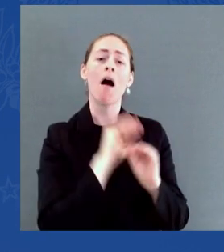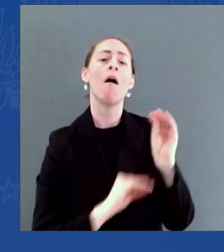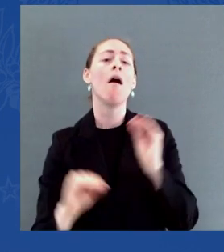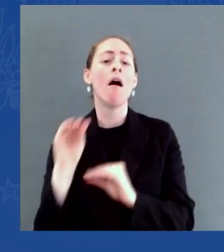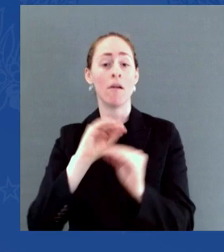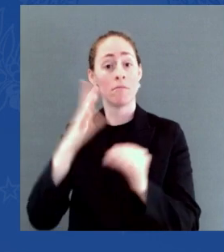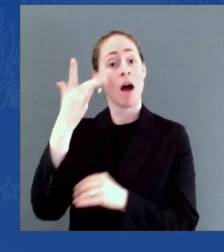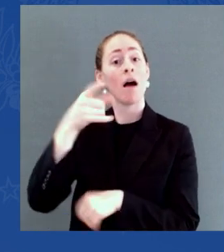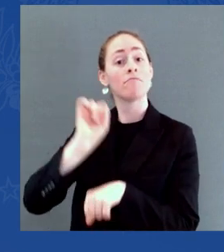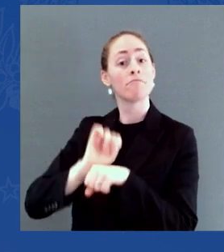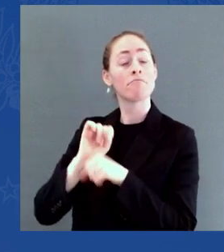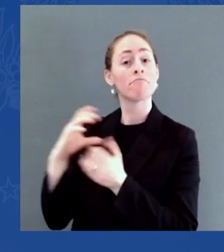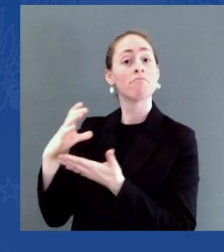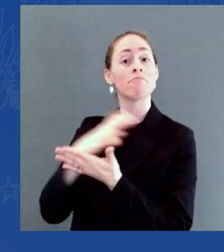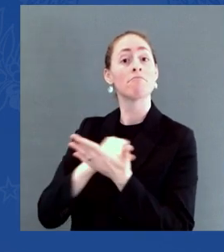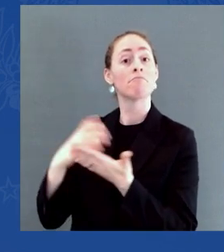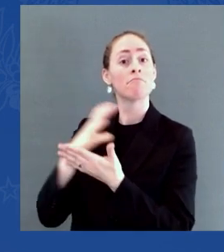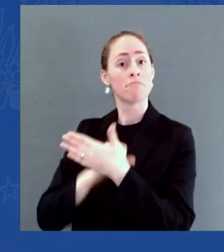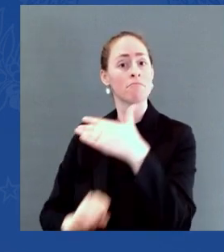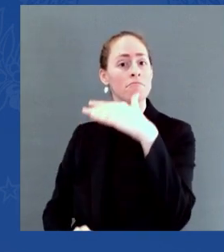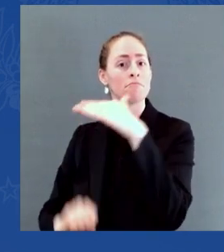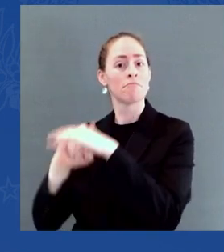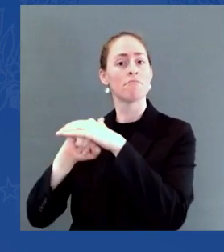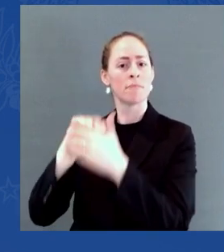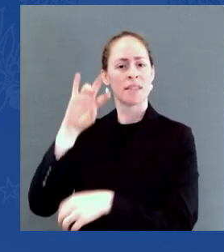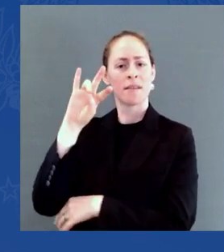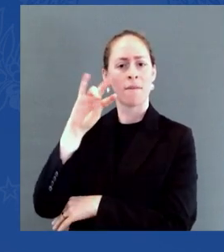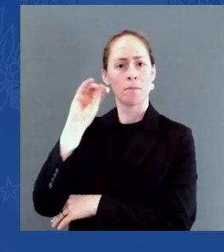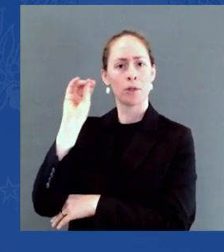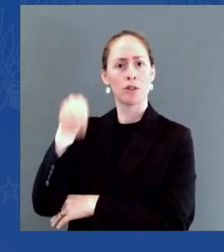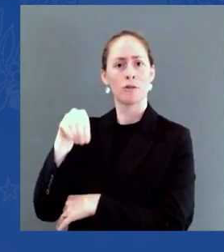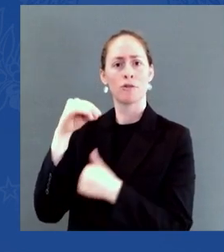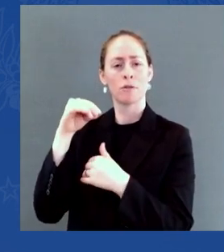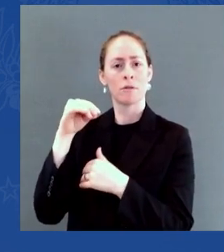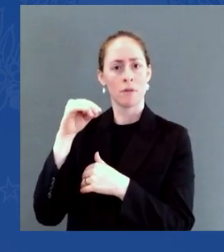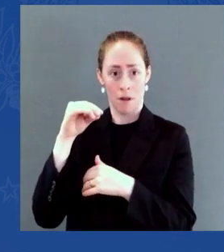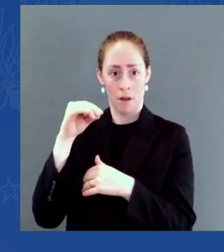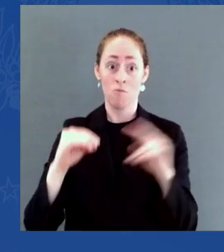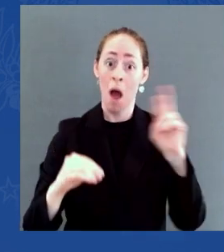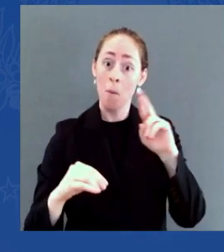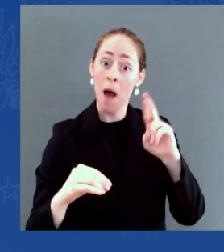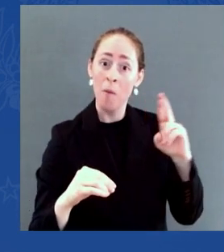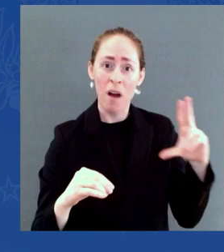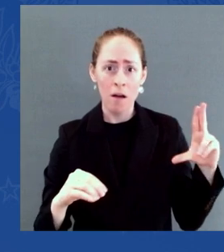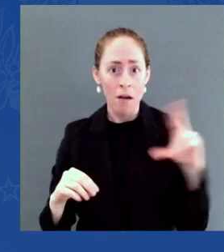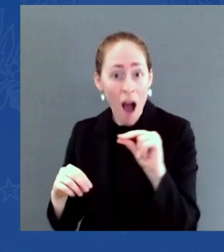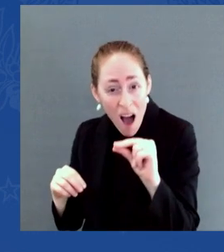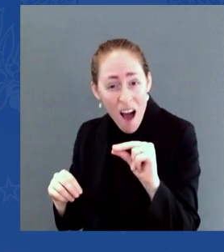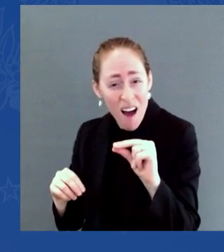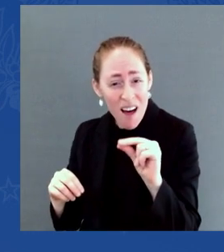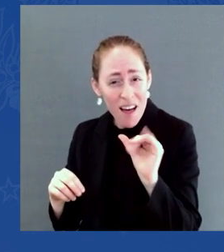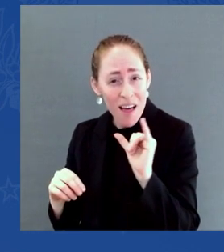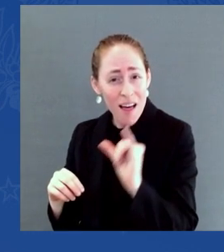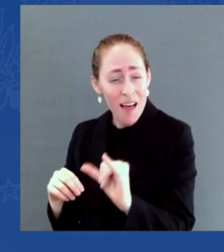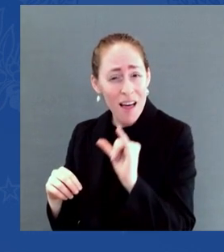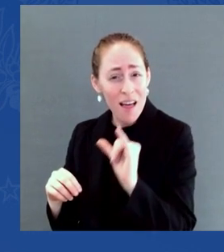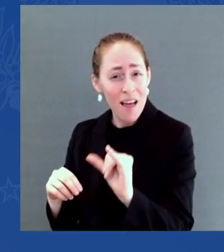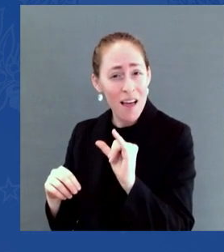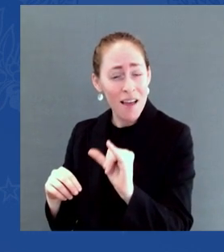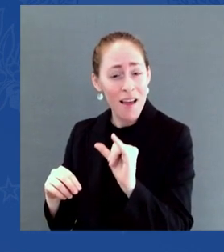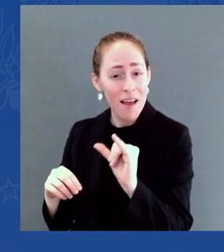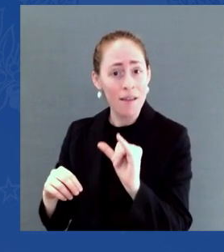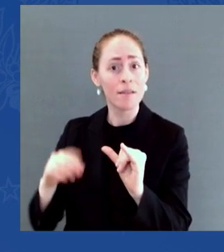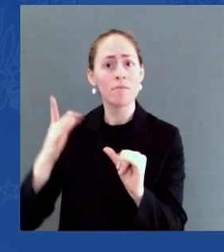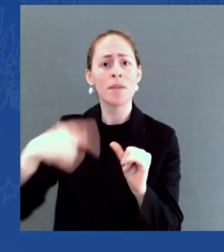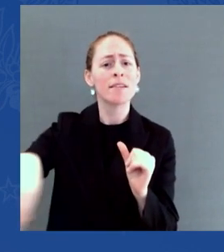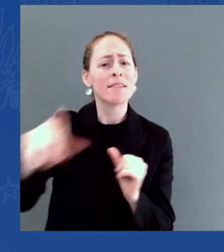right now to take care of your elderly parent could have been lower, a lot lower. But Republicans said, no, don't